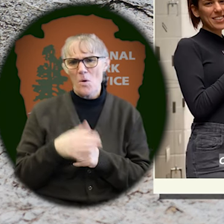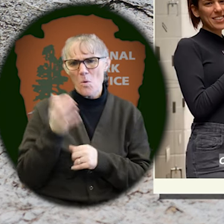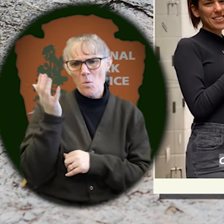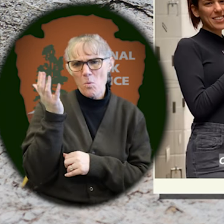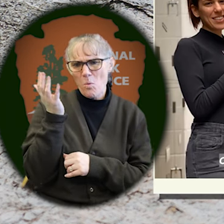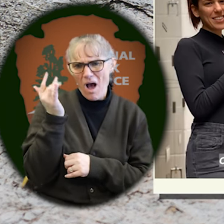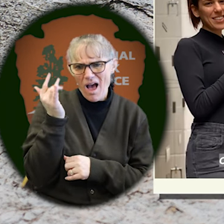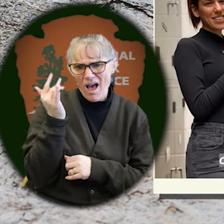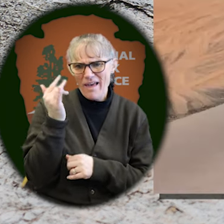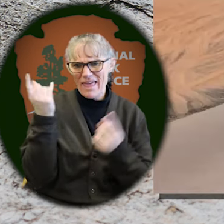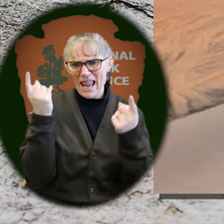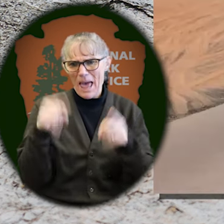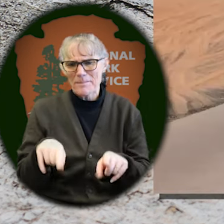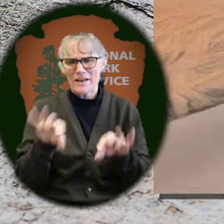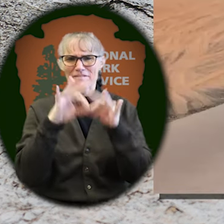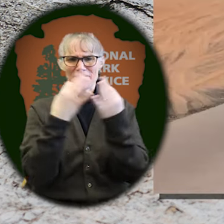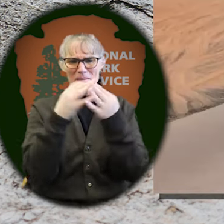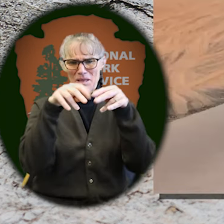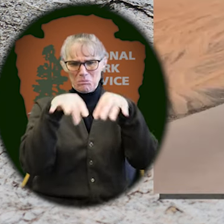that is.